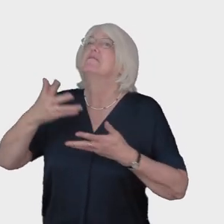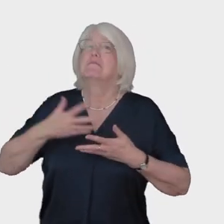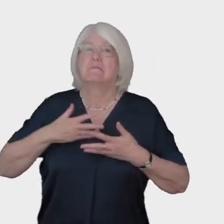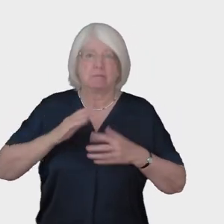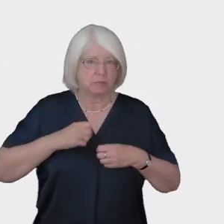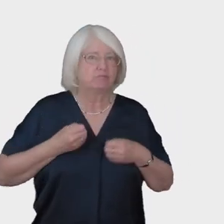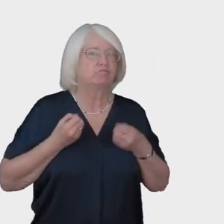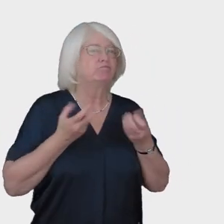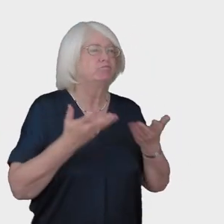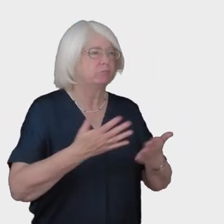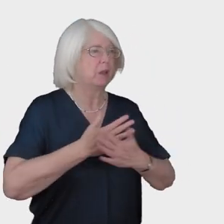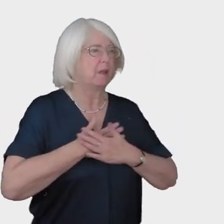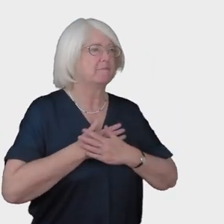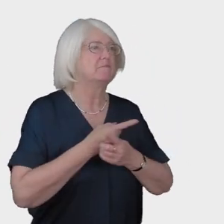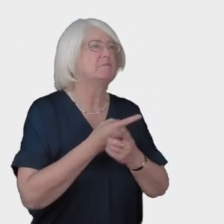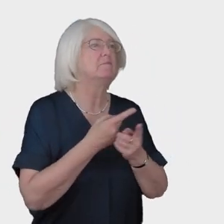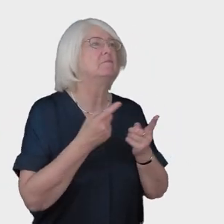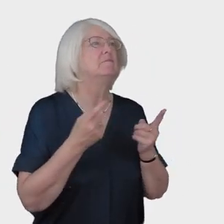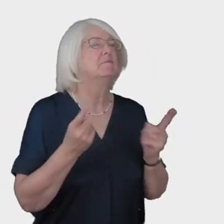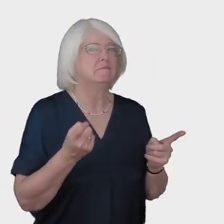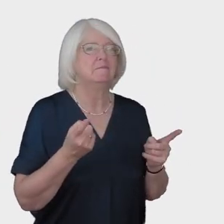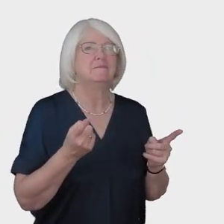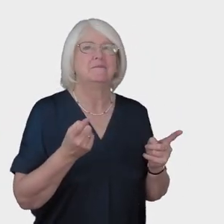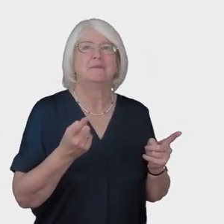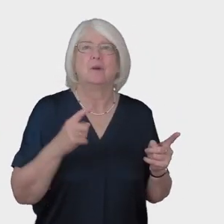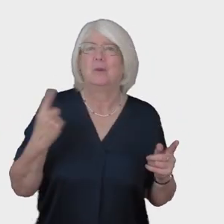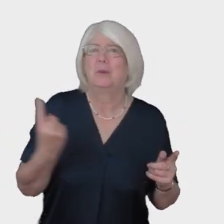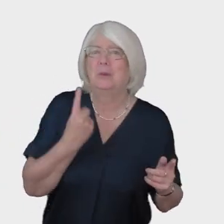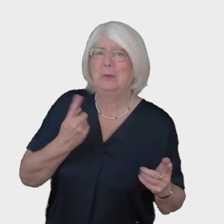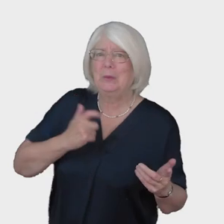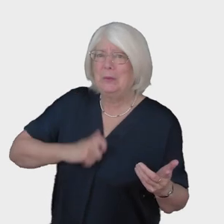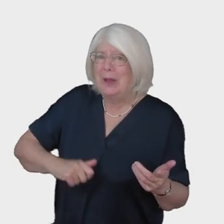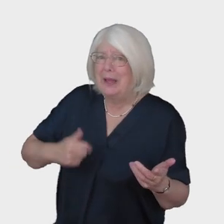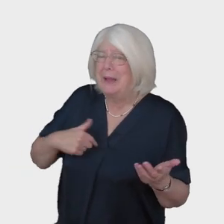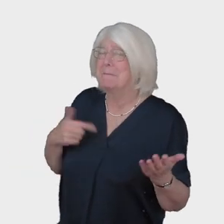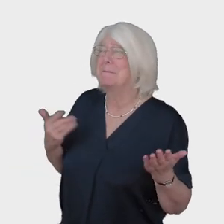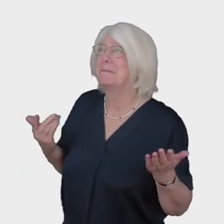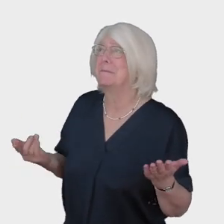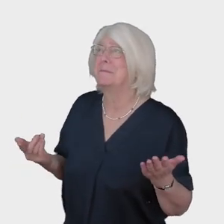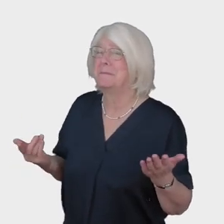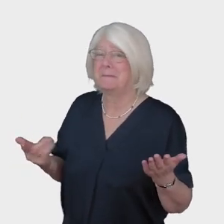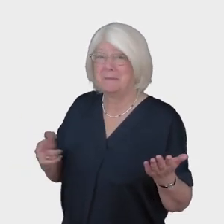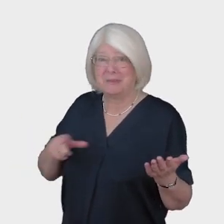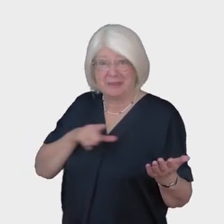with the hymn, My